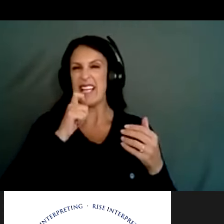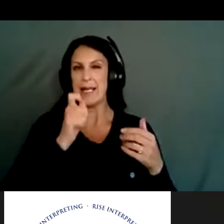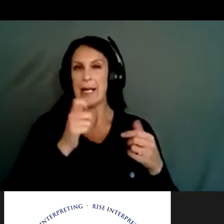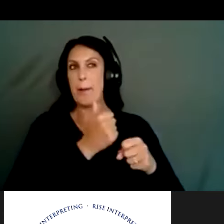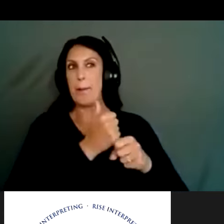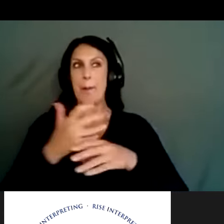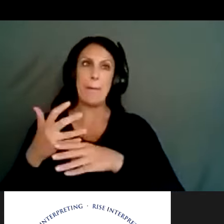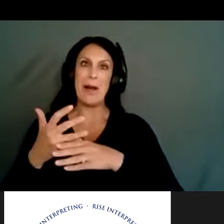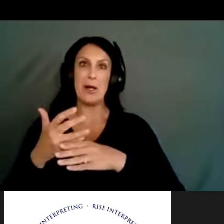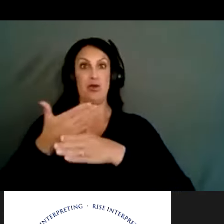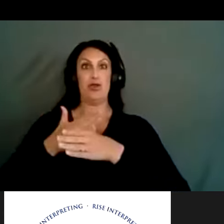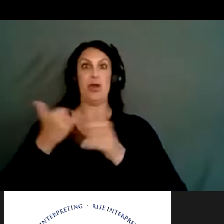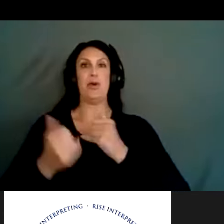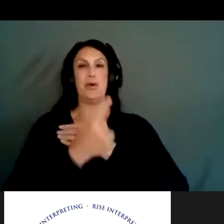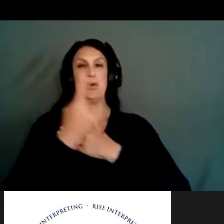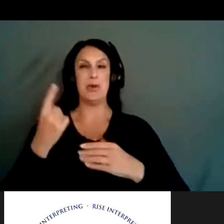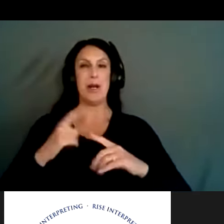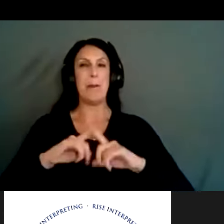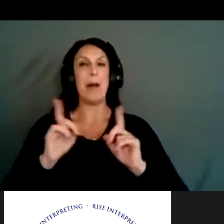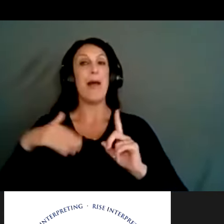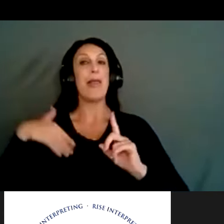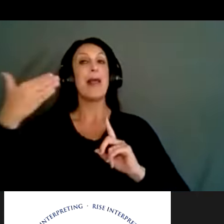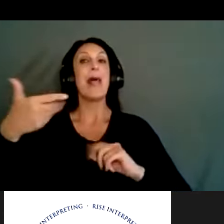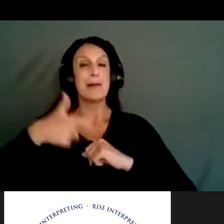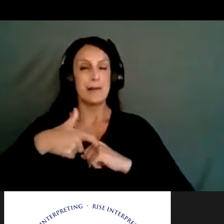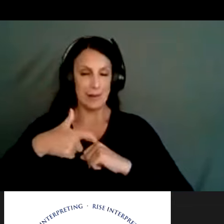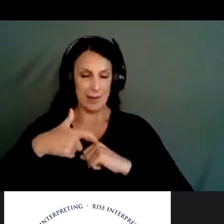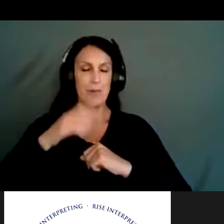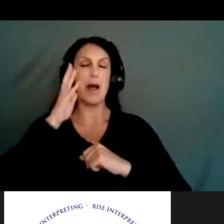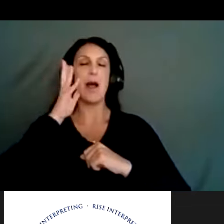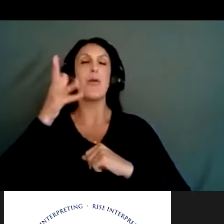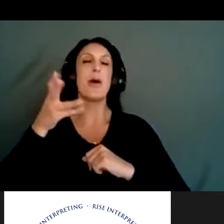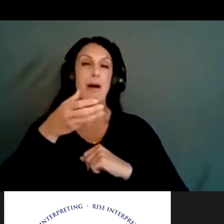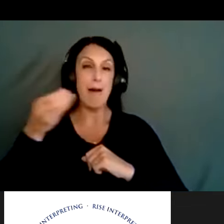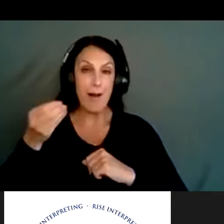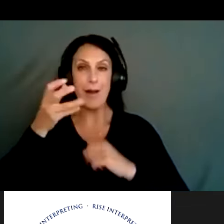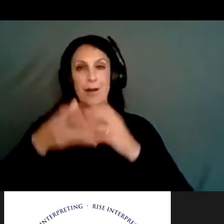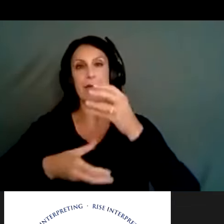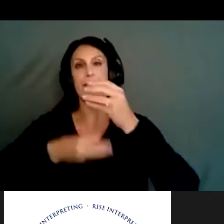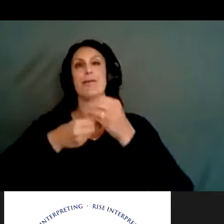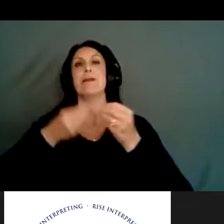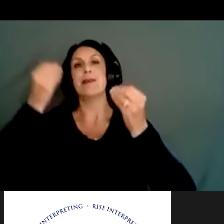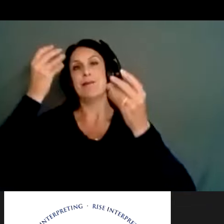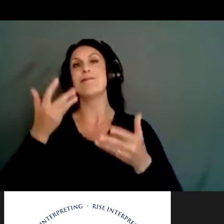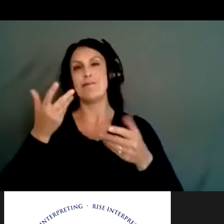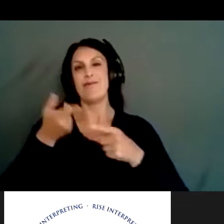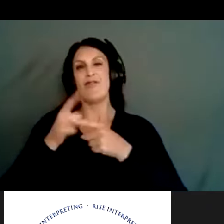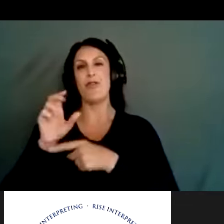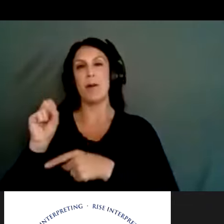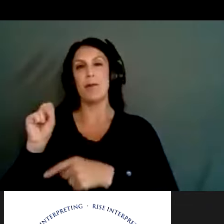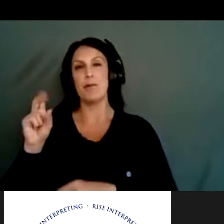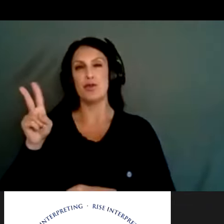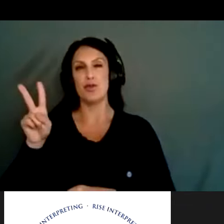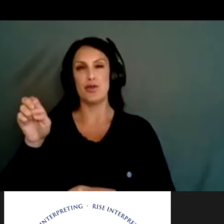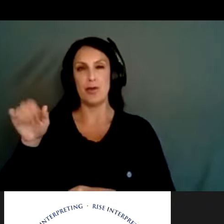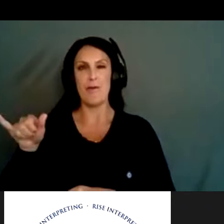um, shared today. So we will be able to do that the next time. And we'll have some data from, um, from the surveys that have gone out for the next time. So